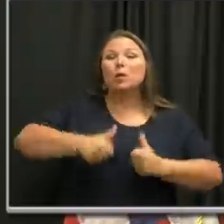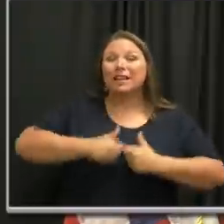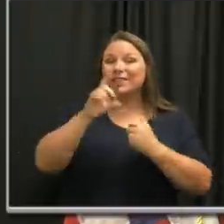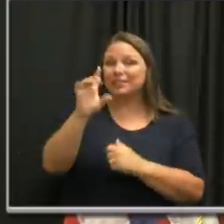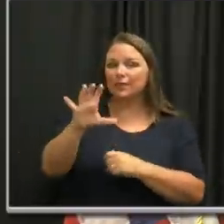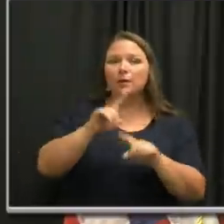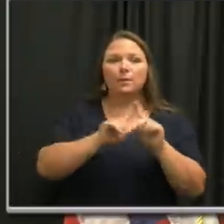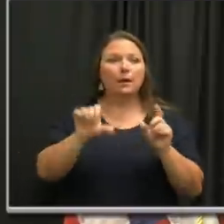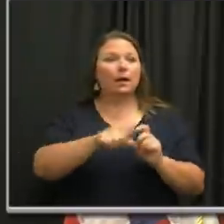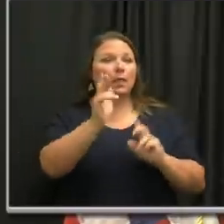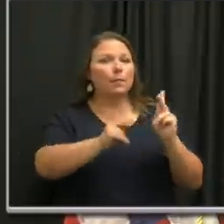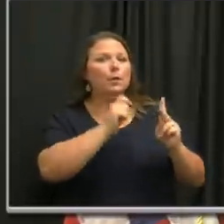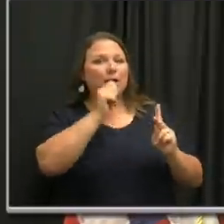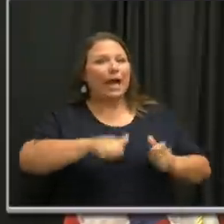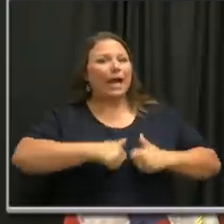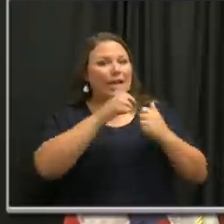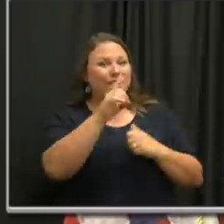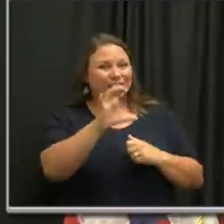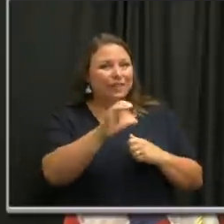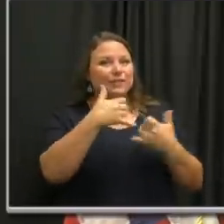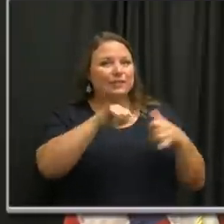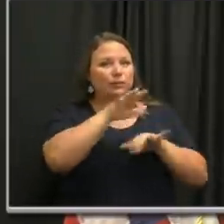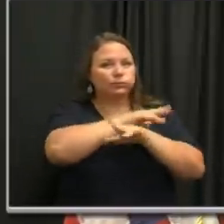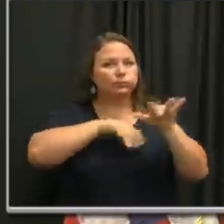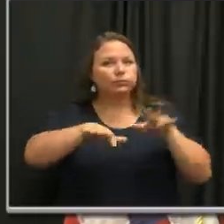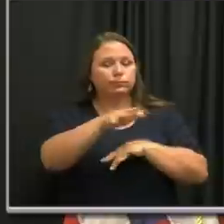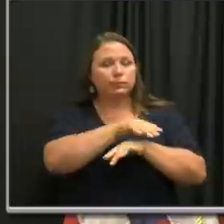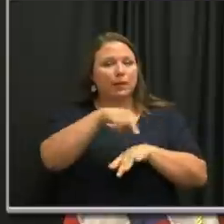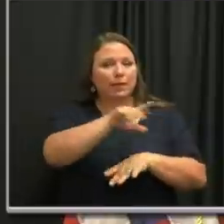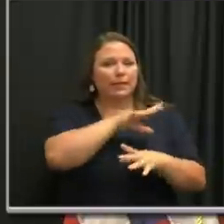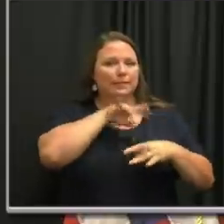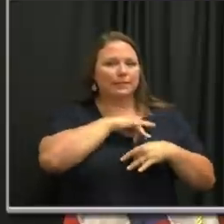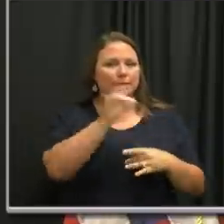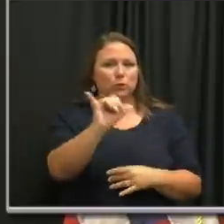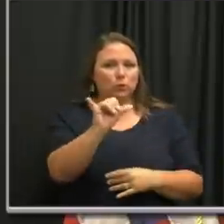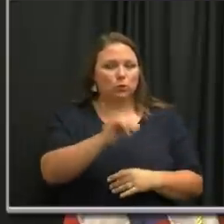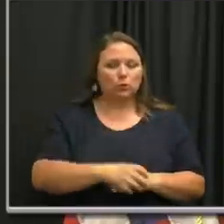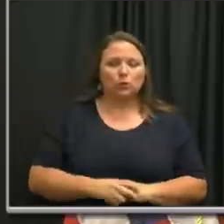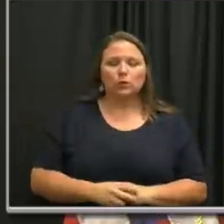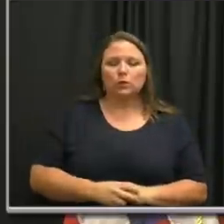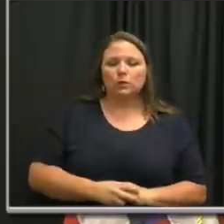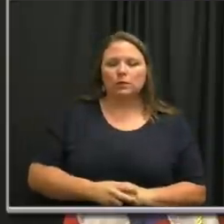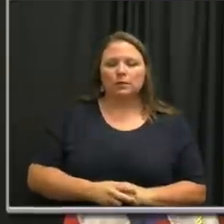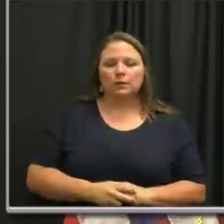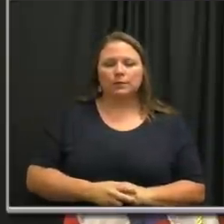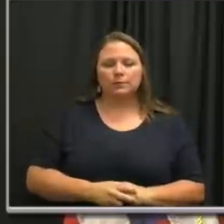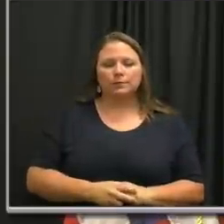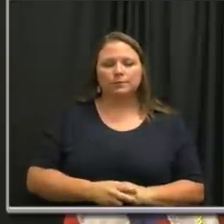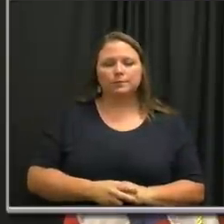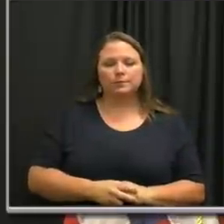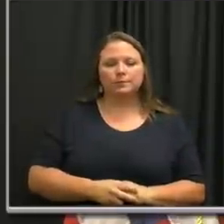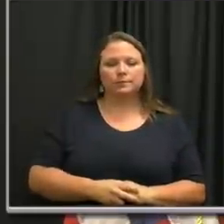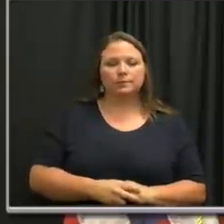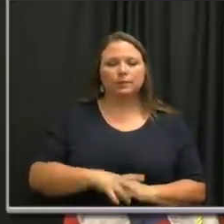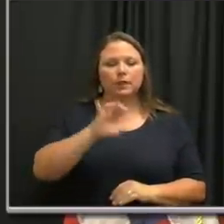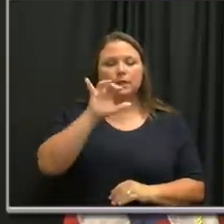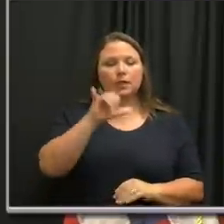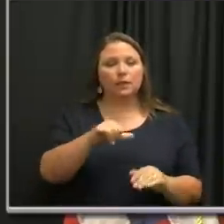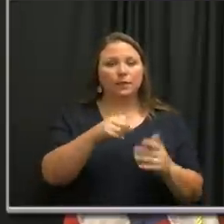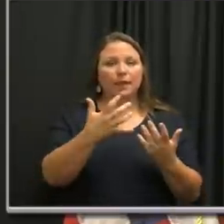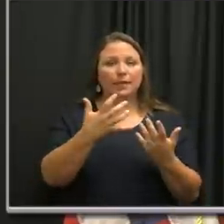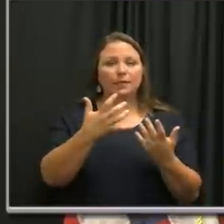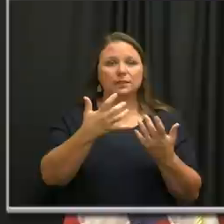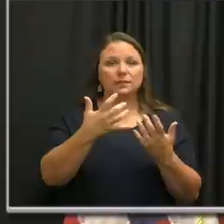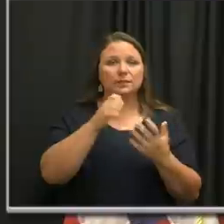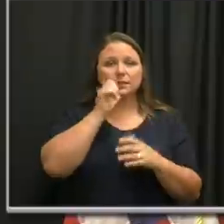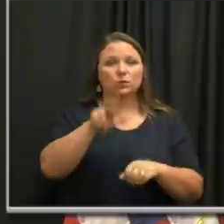others who are at these locations that are live outside of Davidson County. They may have been infected. And, and I think that's, so that's what this was